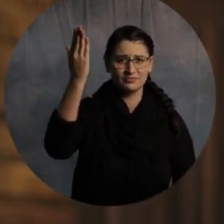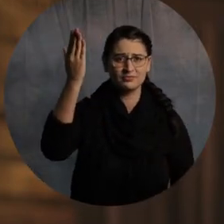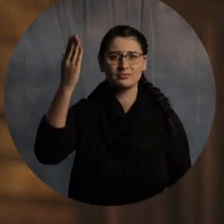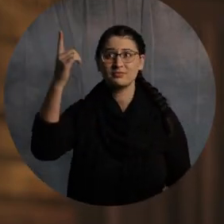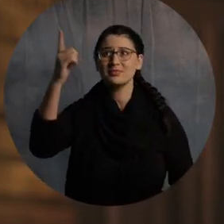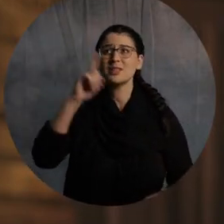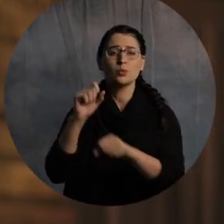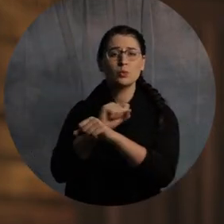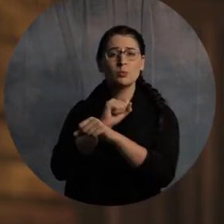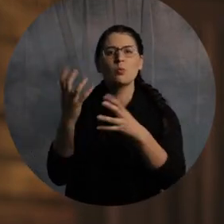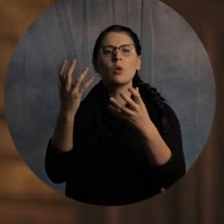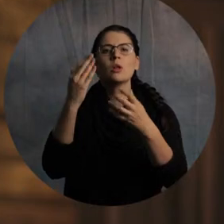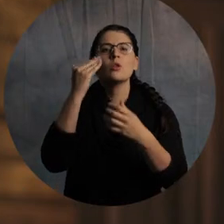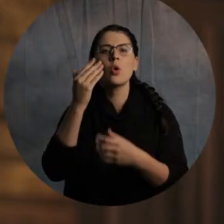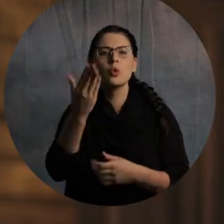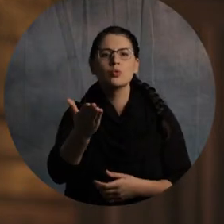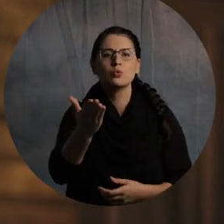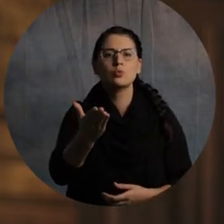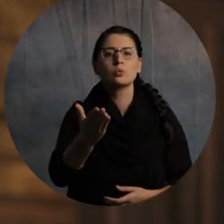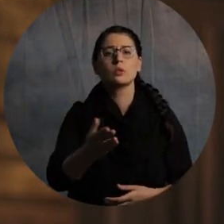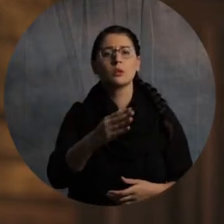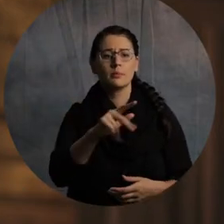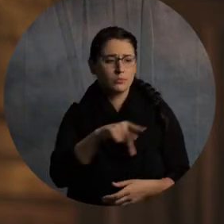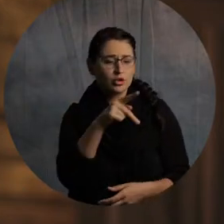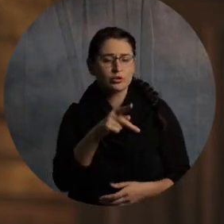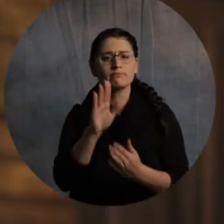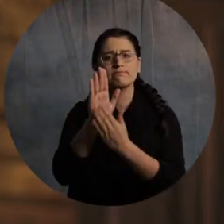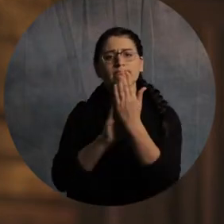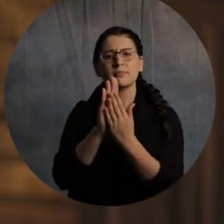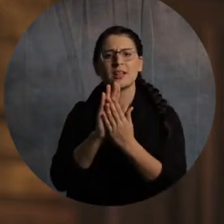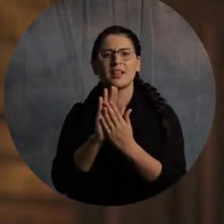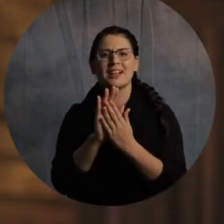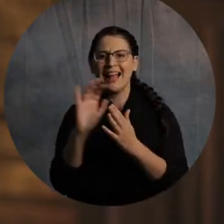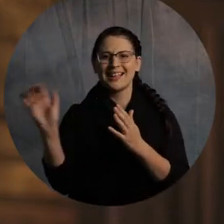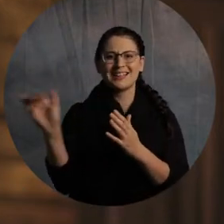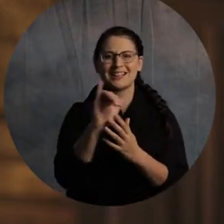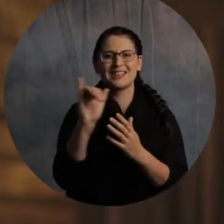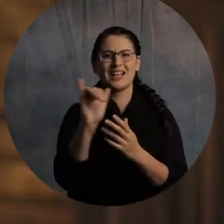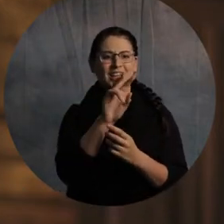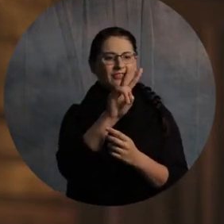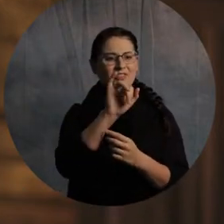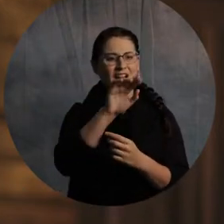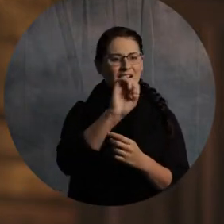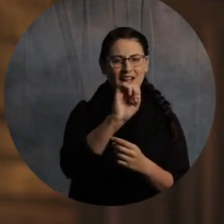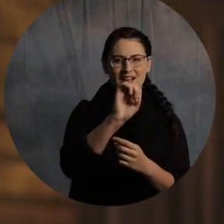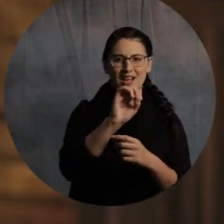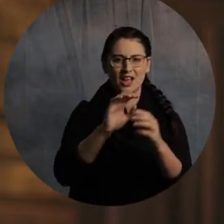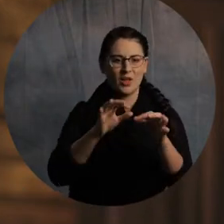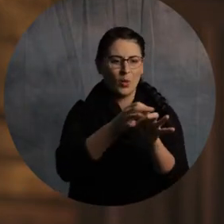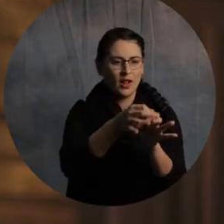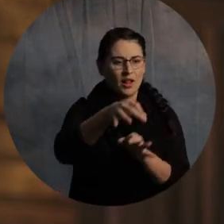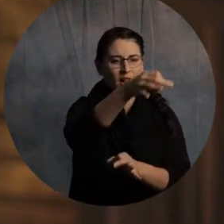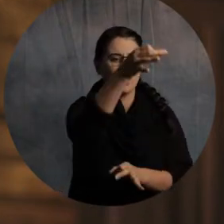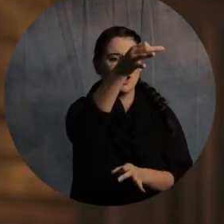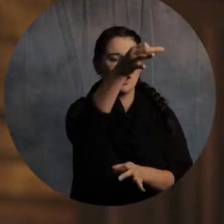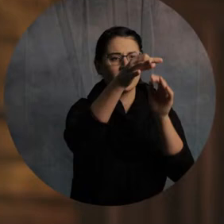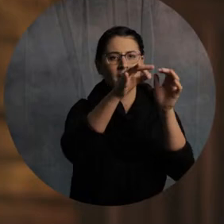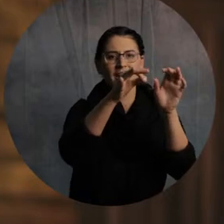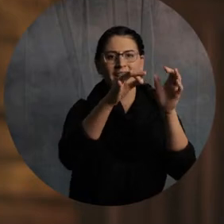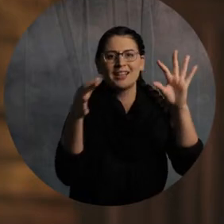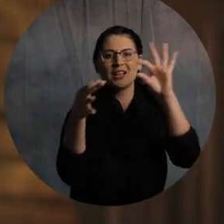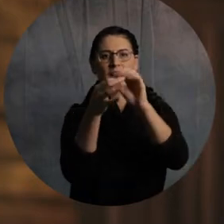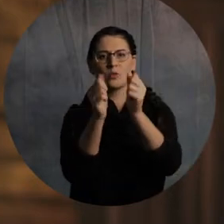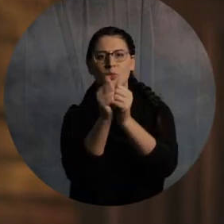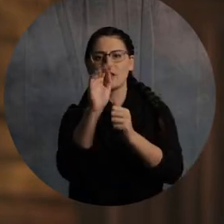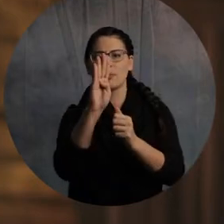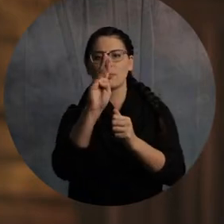wants to know you as close as a branch is merged into a vine so that it